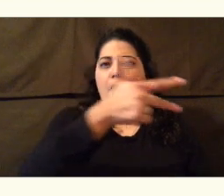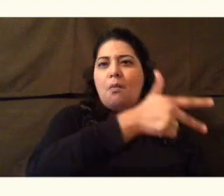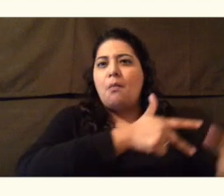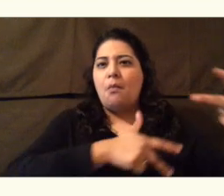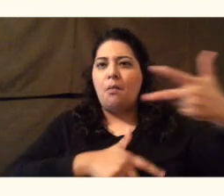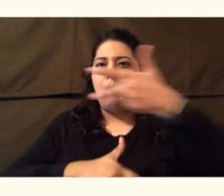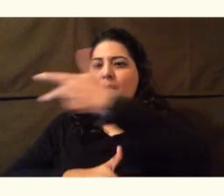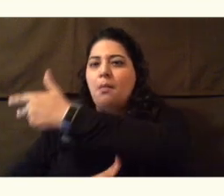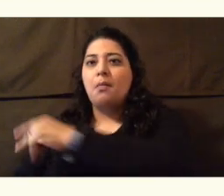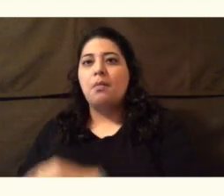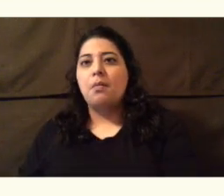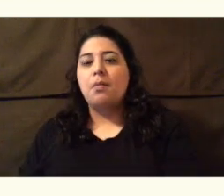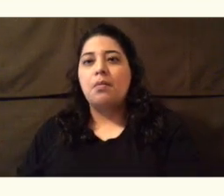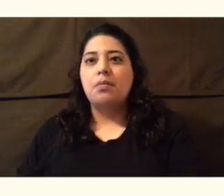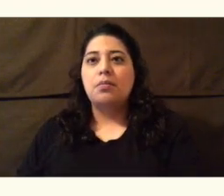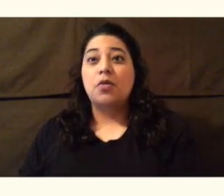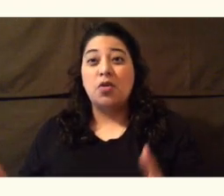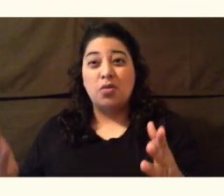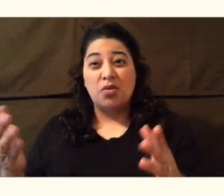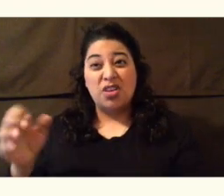What is an earthquake?